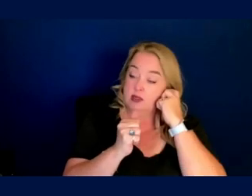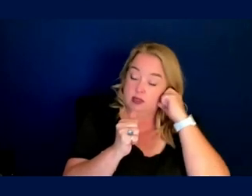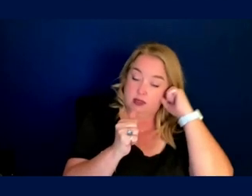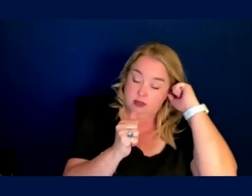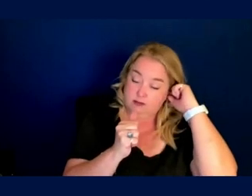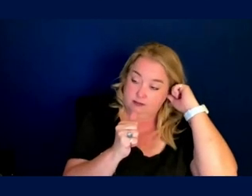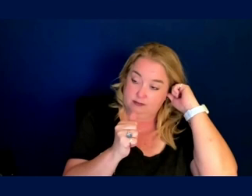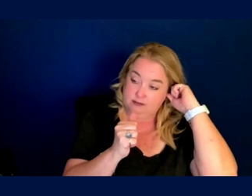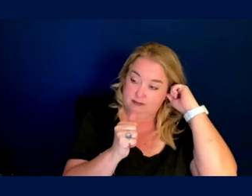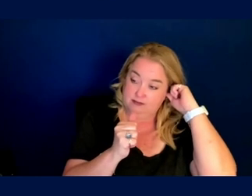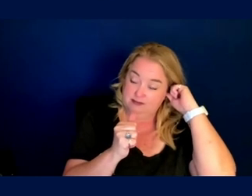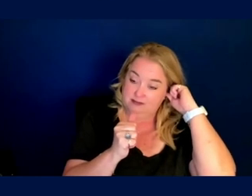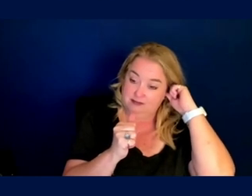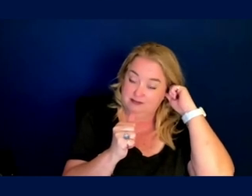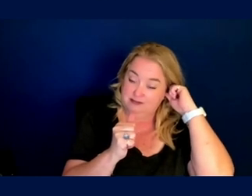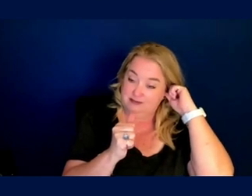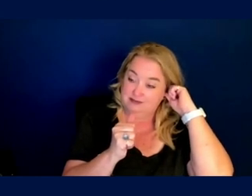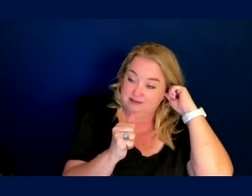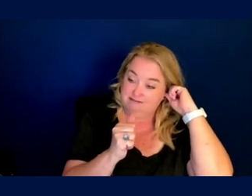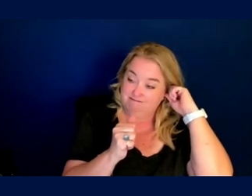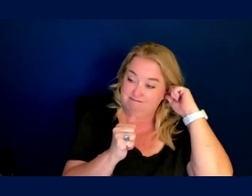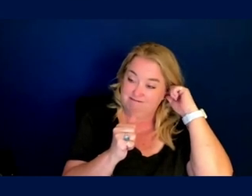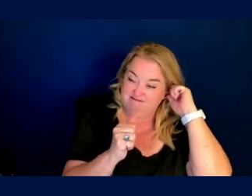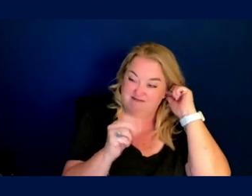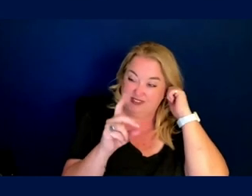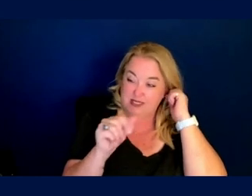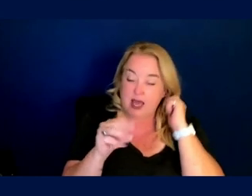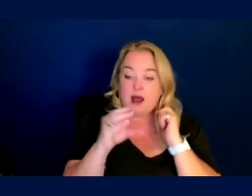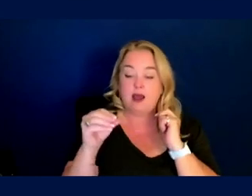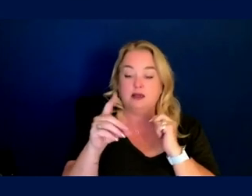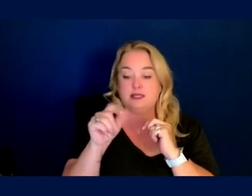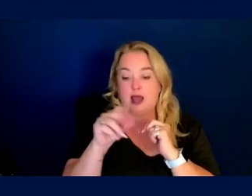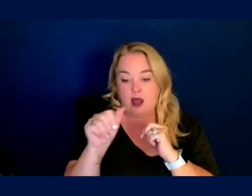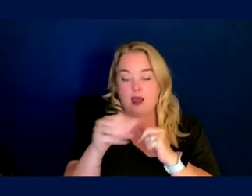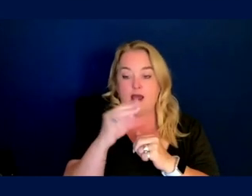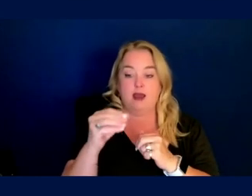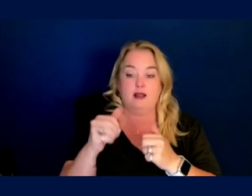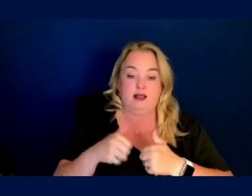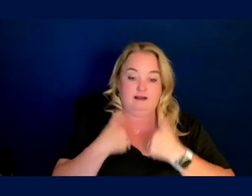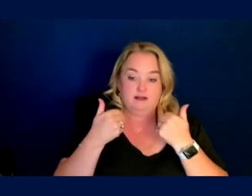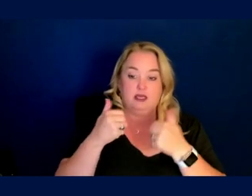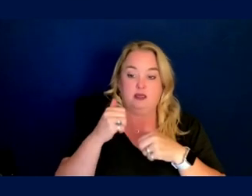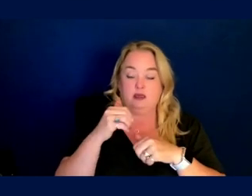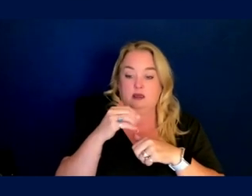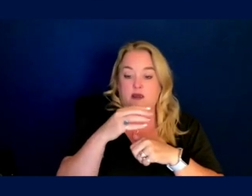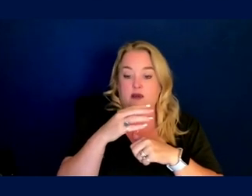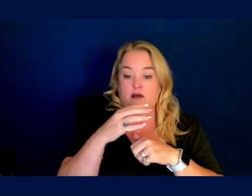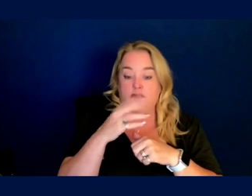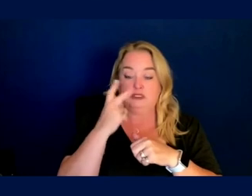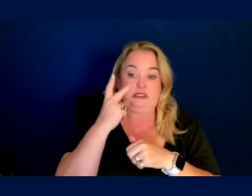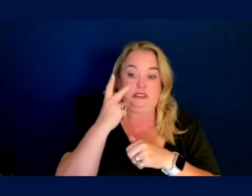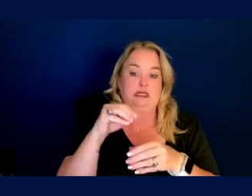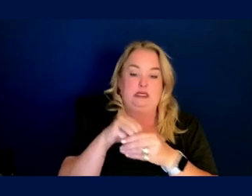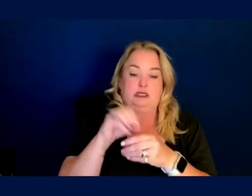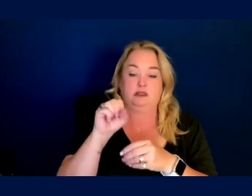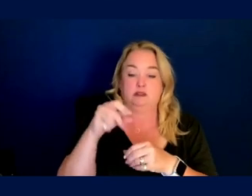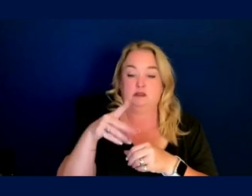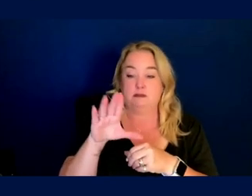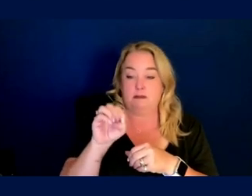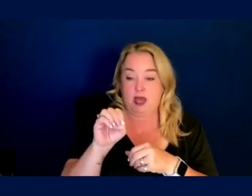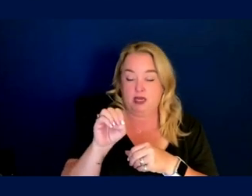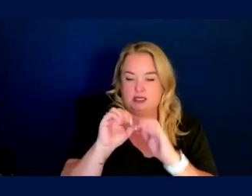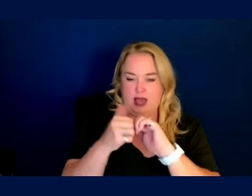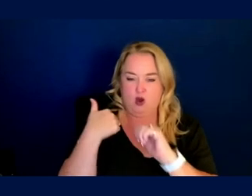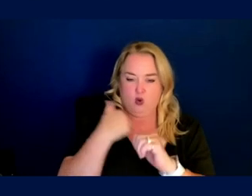reflect on existing conditions, existing data and compare and contrast what we're seeing in space flight? You know, how do we, how do we